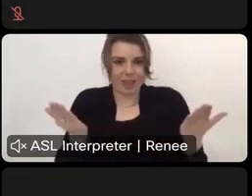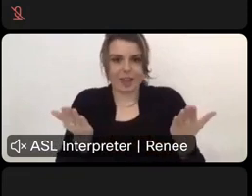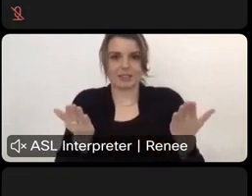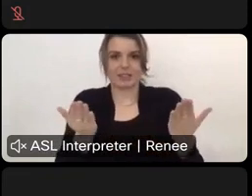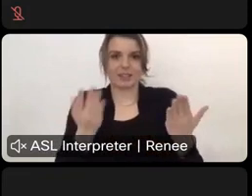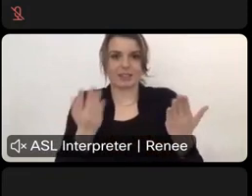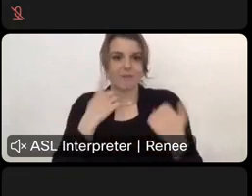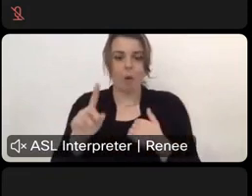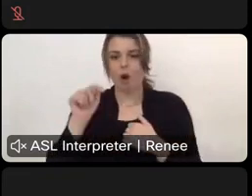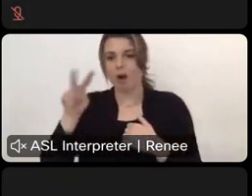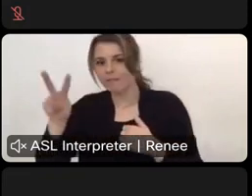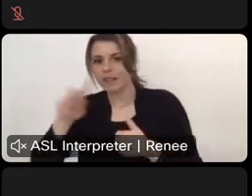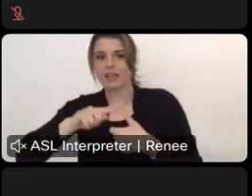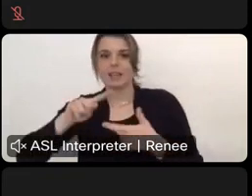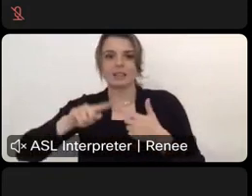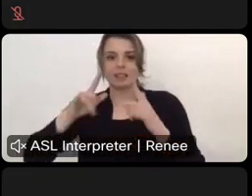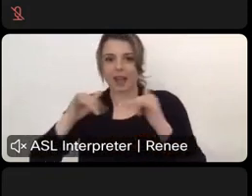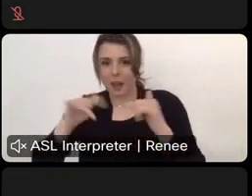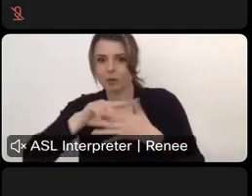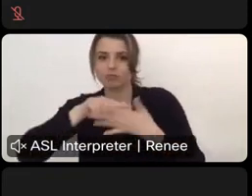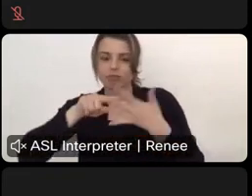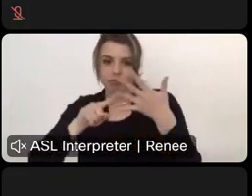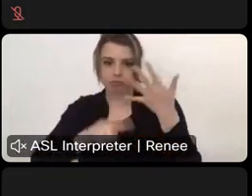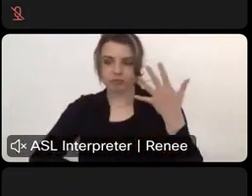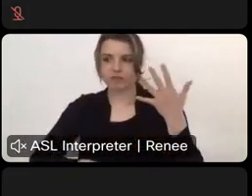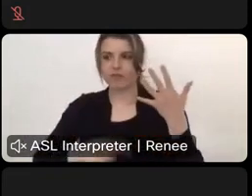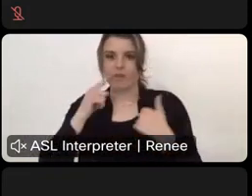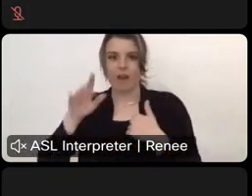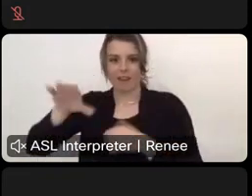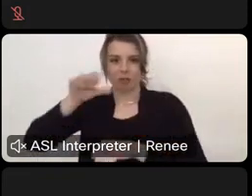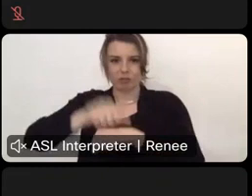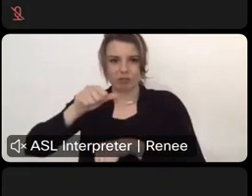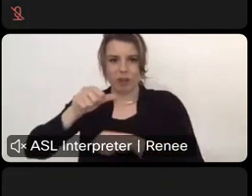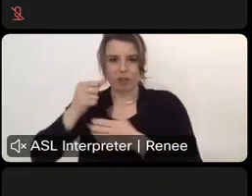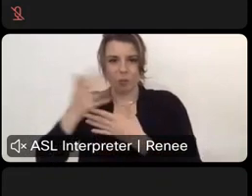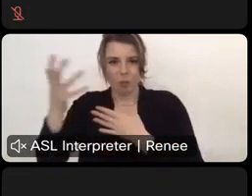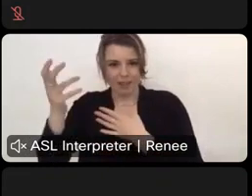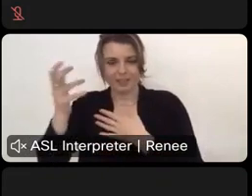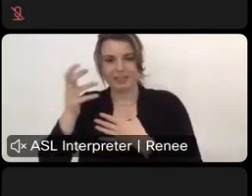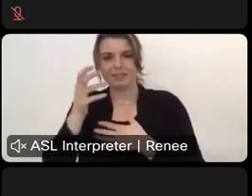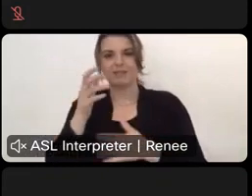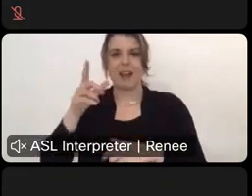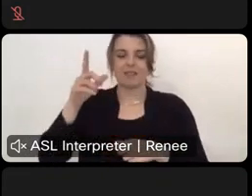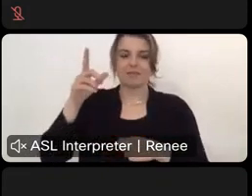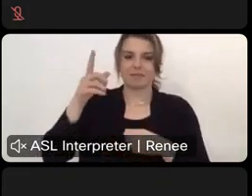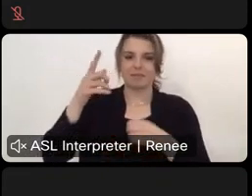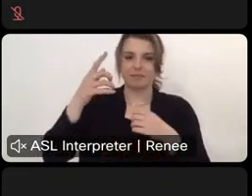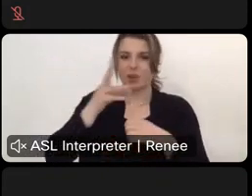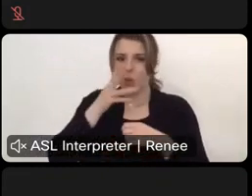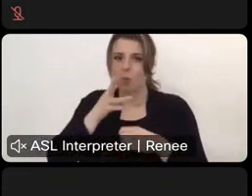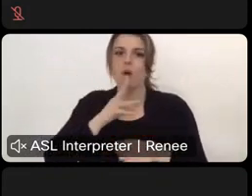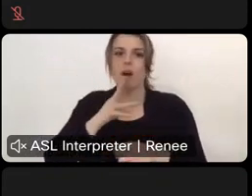uh, recreation is the opportunity to get rid of their solid waste and their liquid waste in a responsible way.